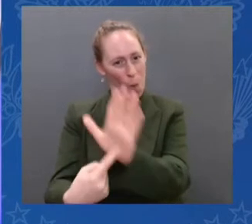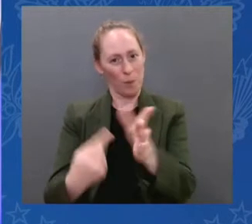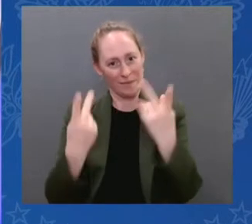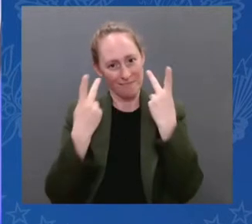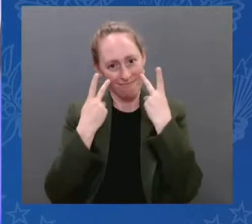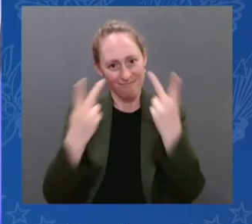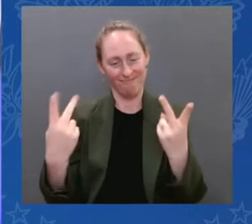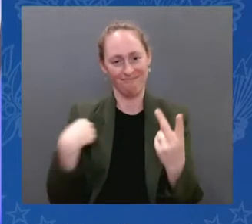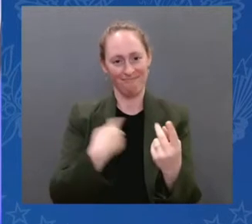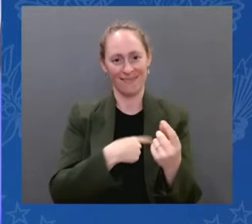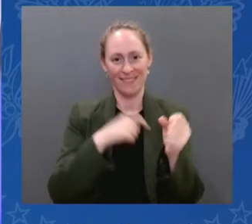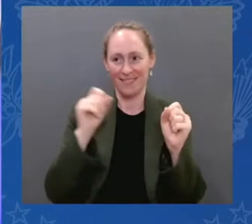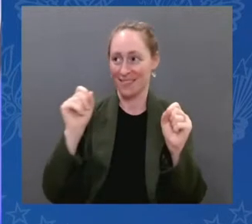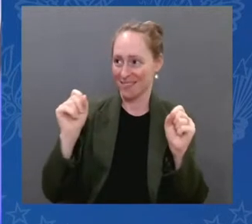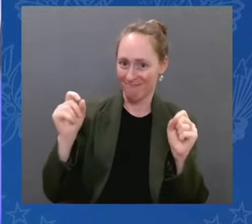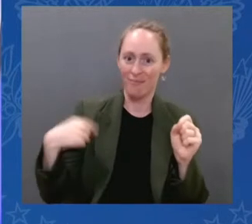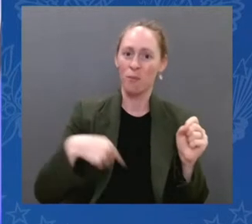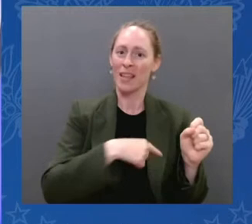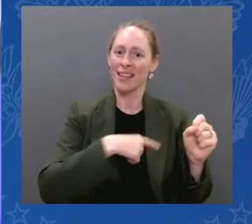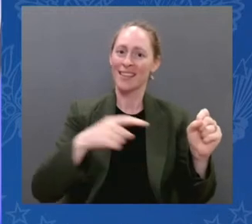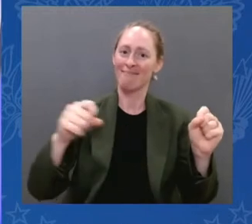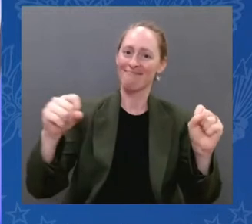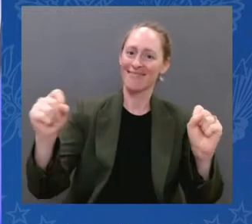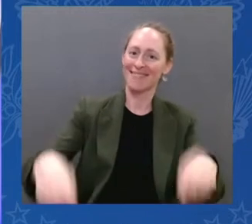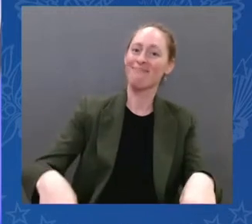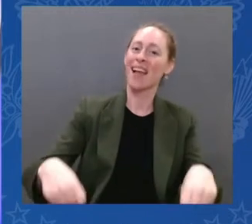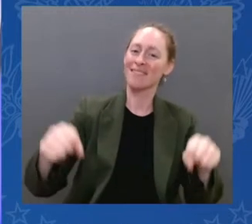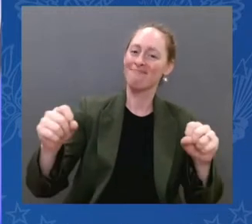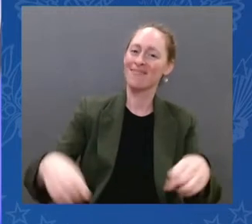first image from this miraculous telescope.